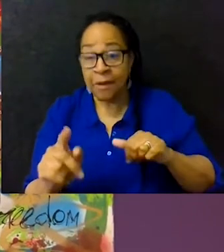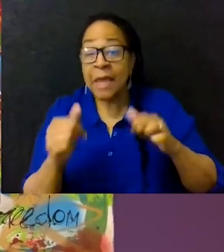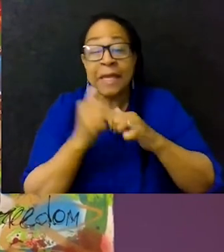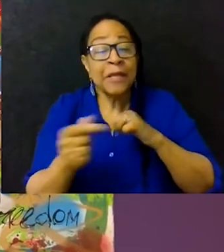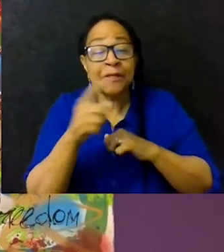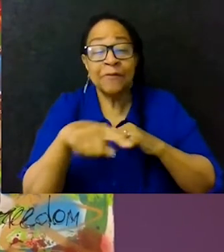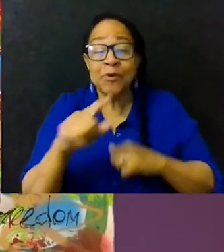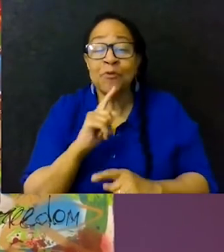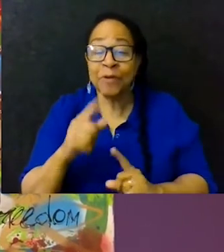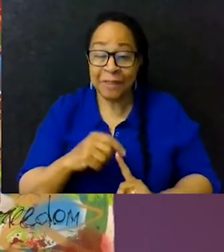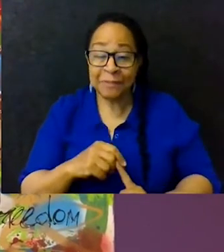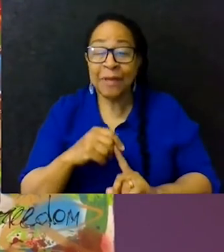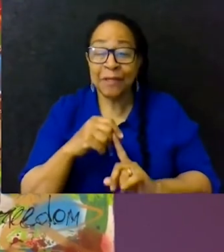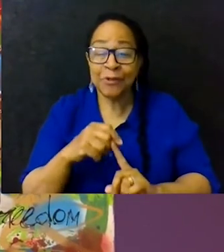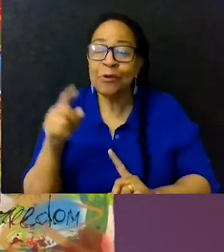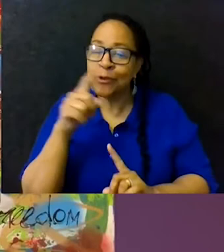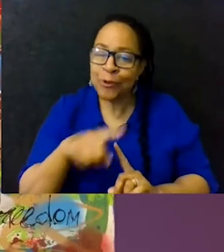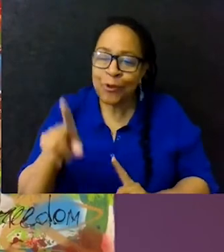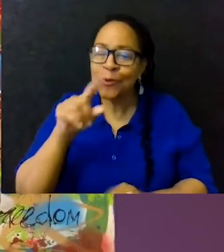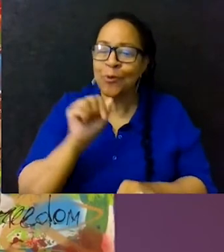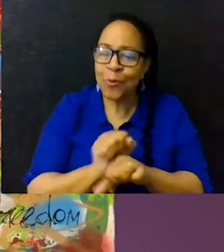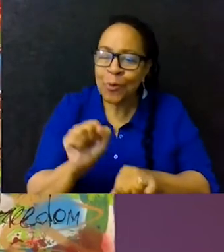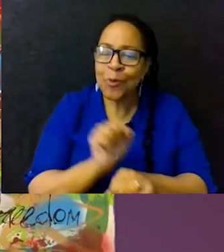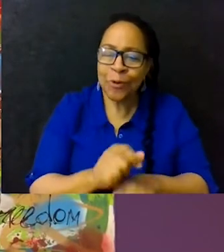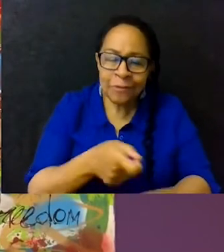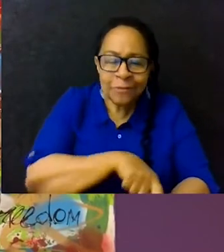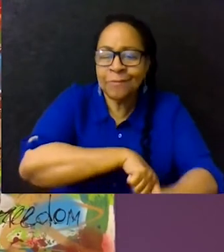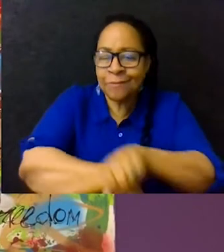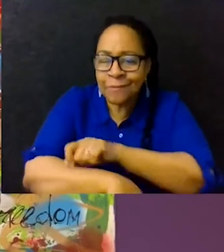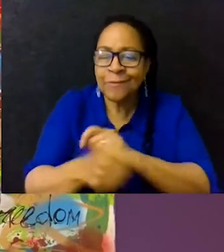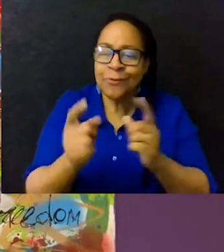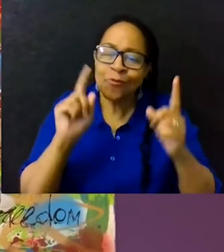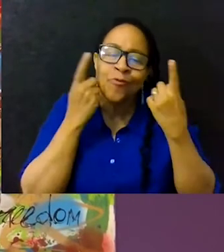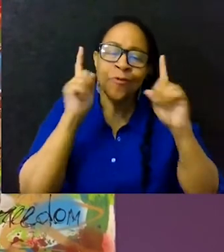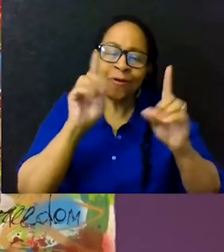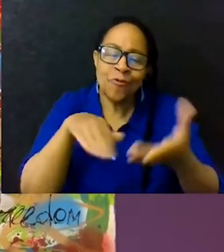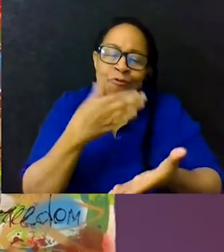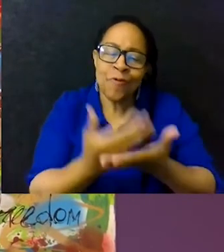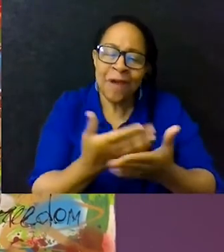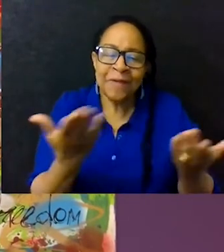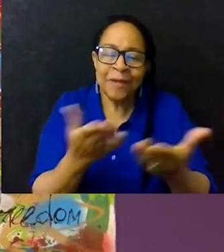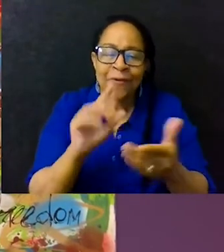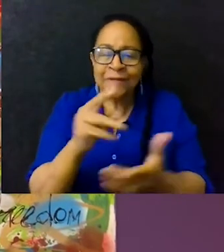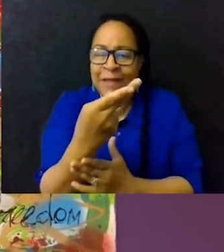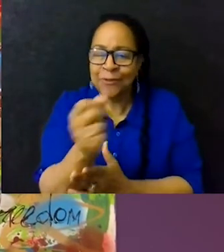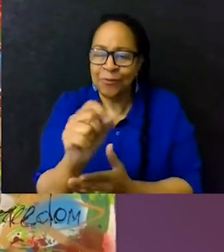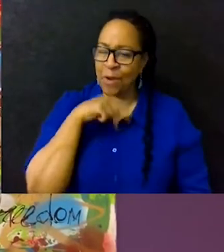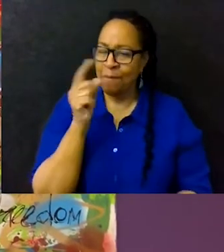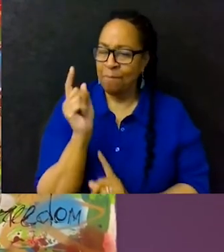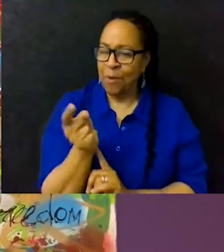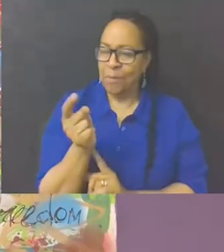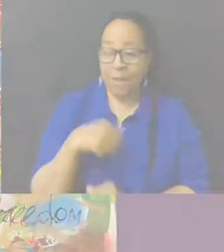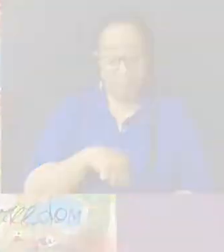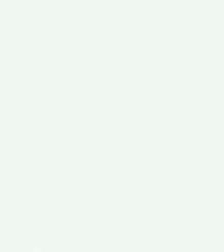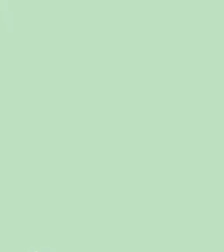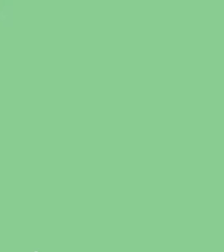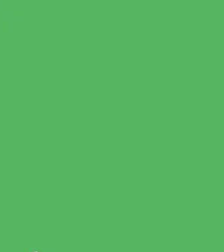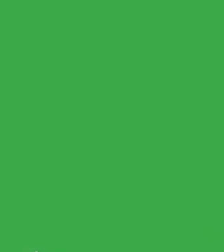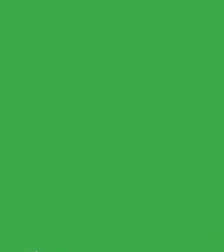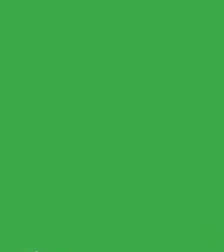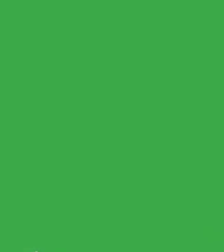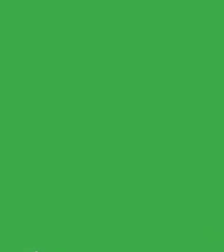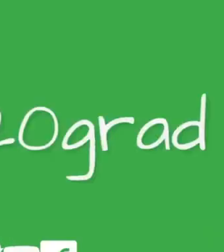of you is special, for you have done the work to get you to this proud moment of being a high school graduate. I'm proud of you.